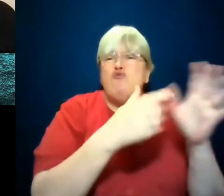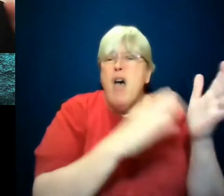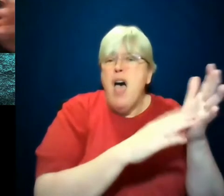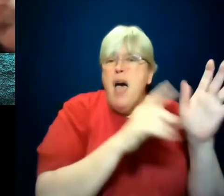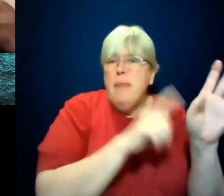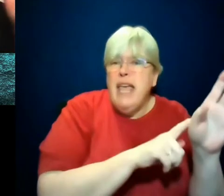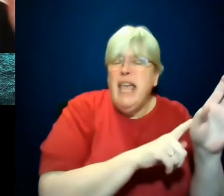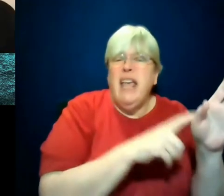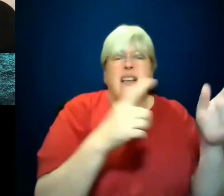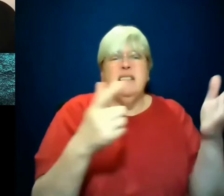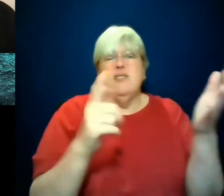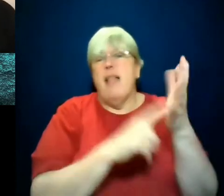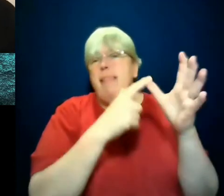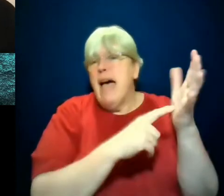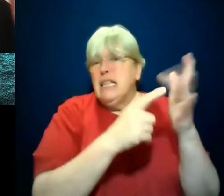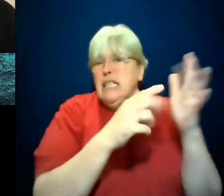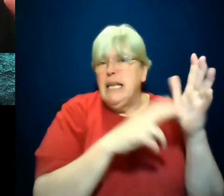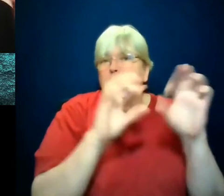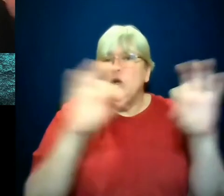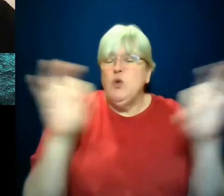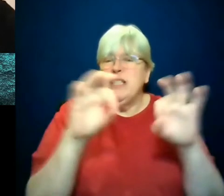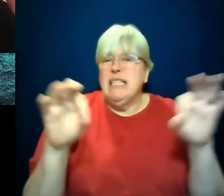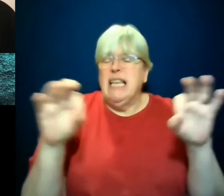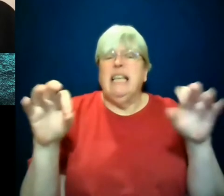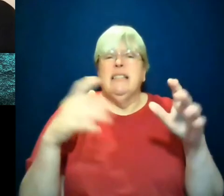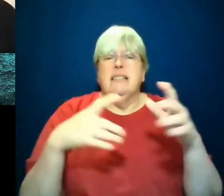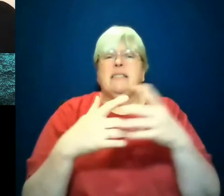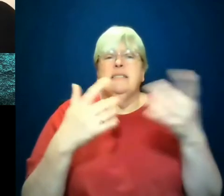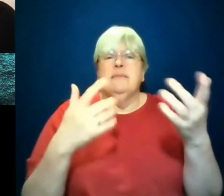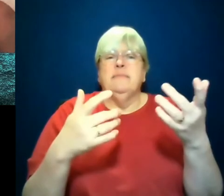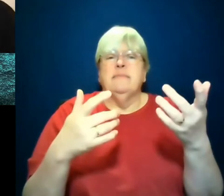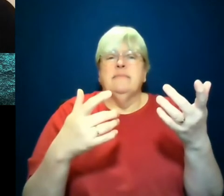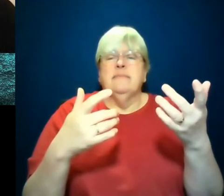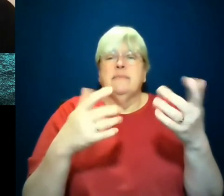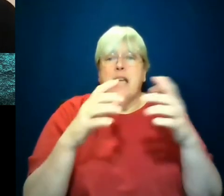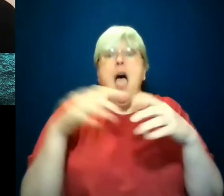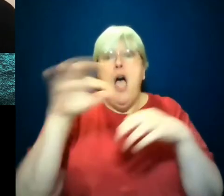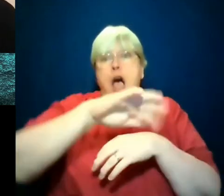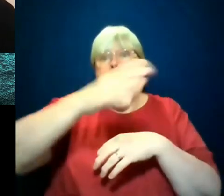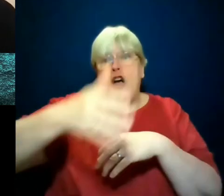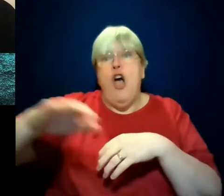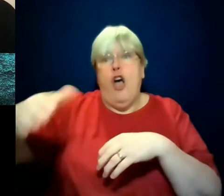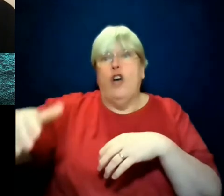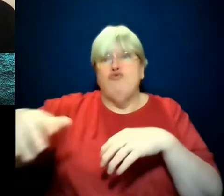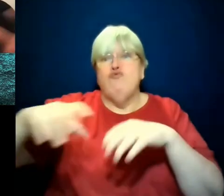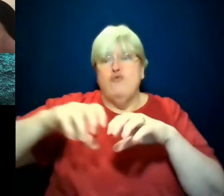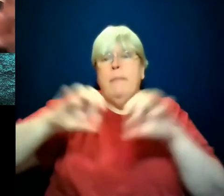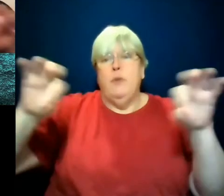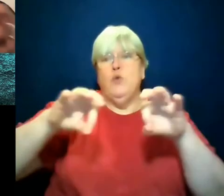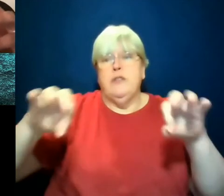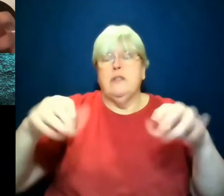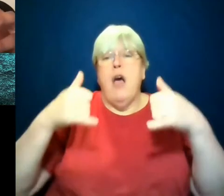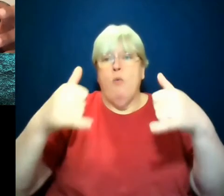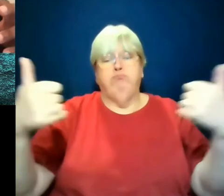for Latin music, but the CMTs, the country music awards are a very big deal. And I was watching because